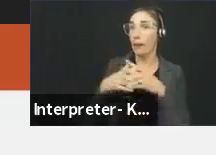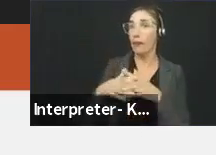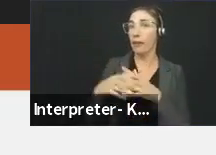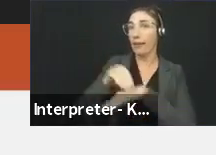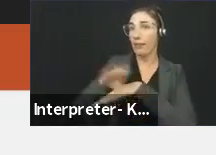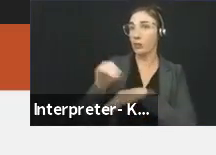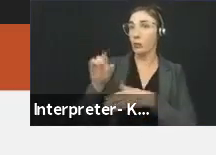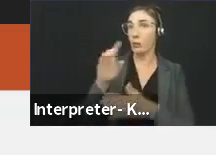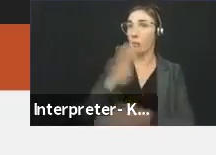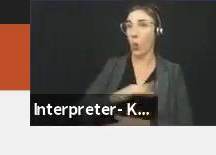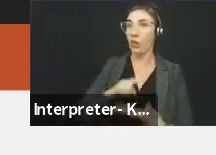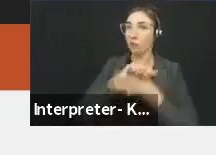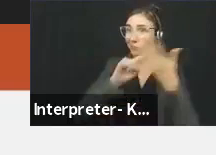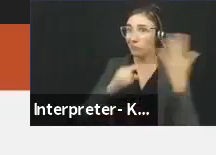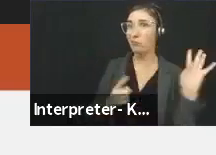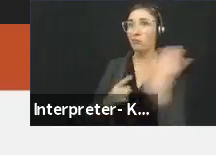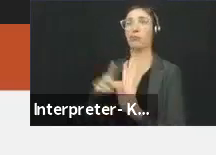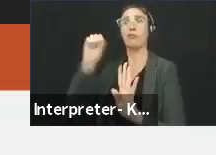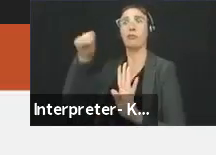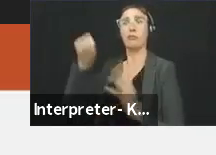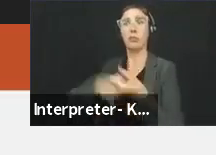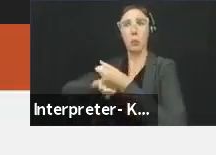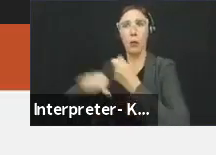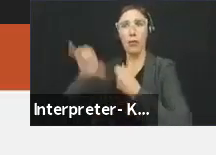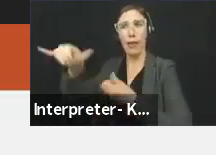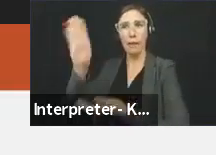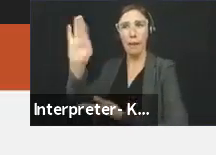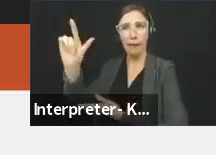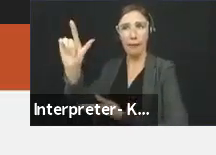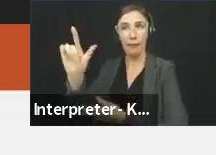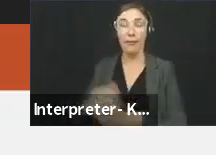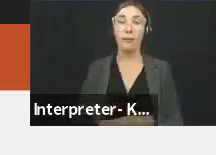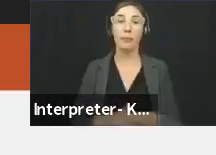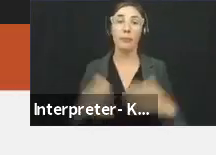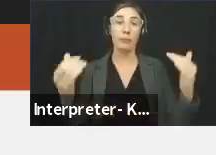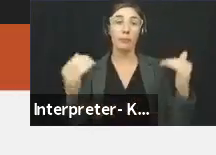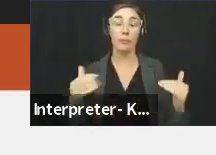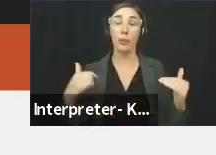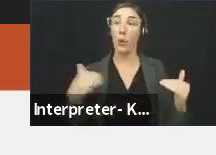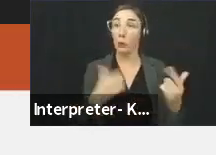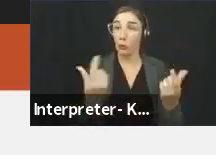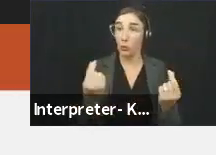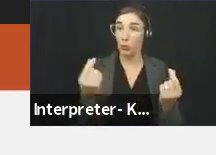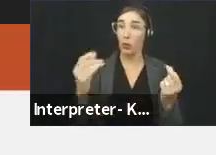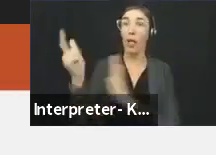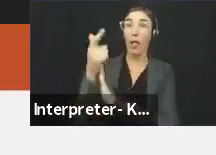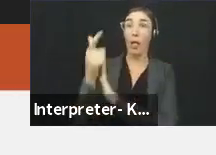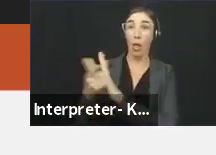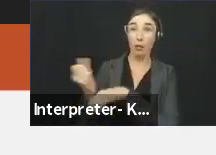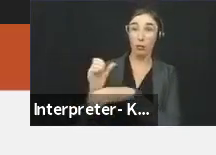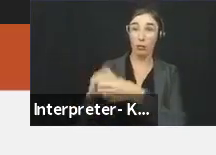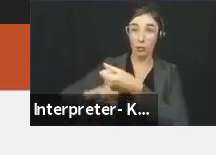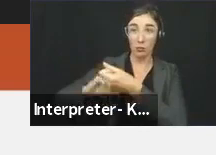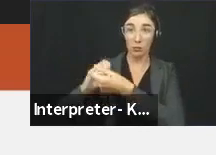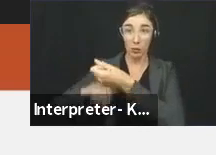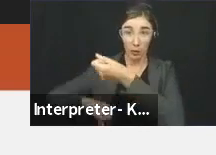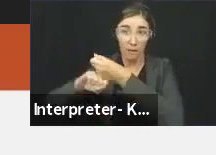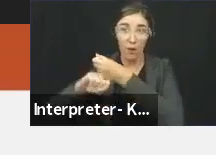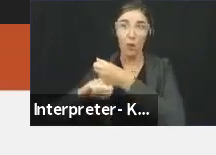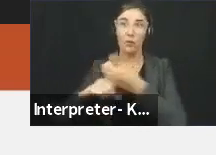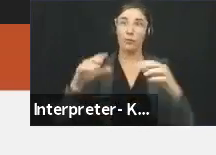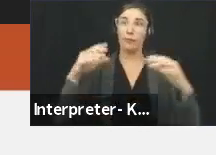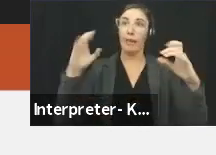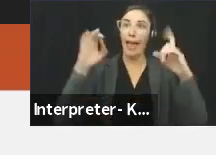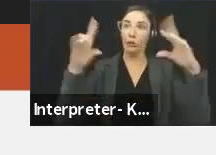Aside from our investigatory mandate at the commission, the commission also educates the public on the laws that we enforce and on hate and discrimination